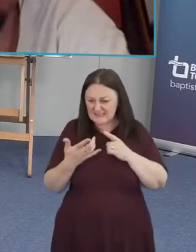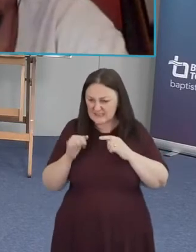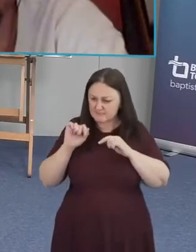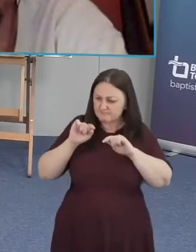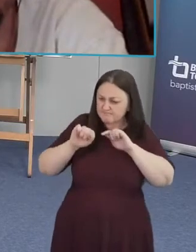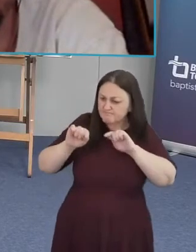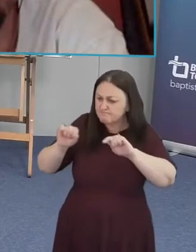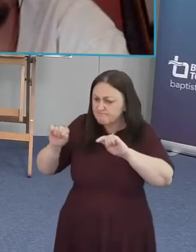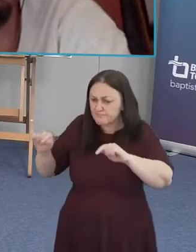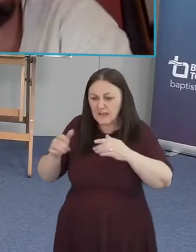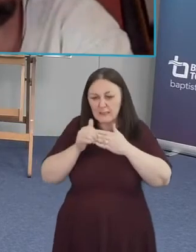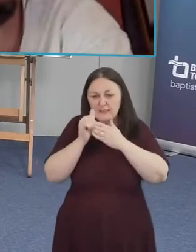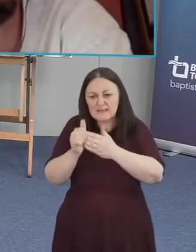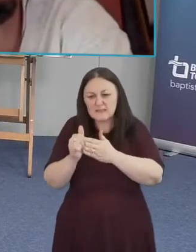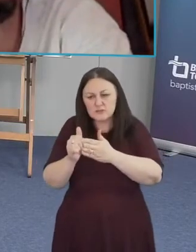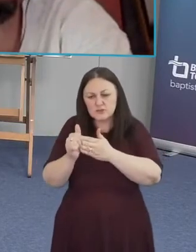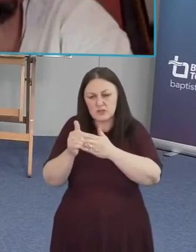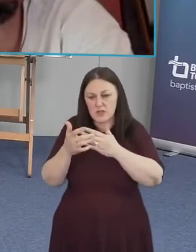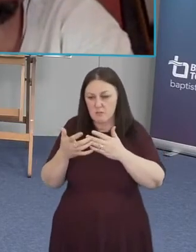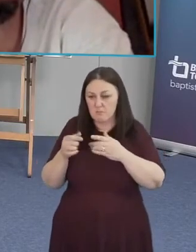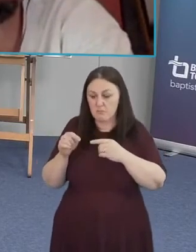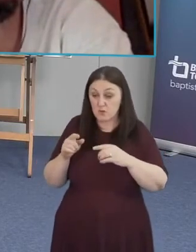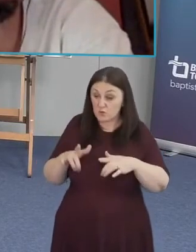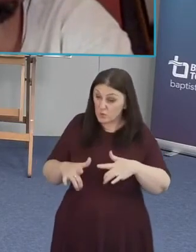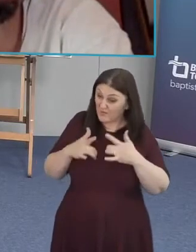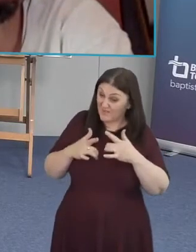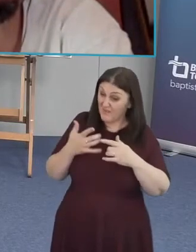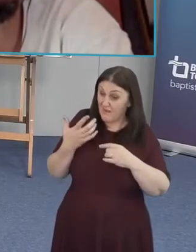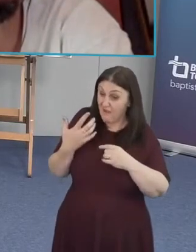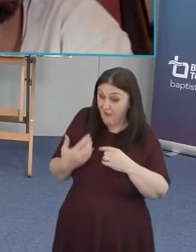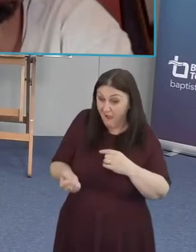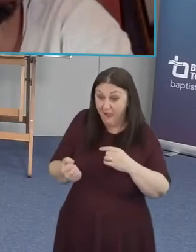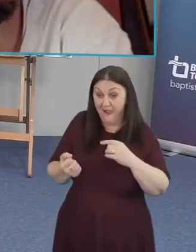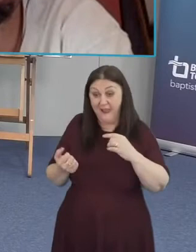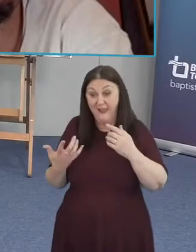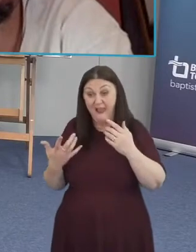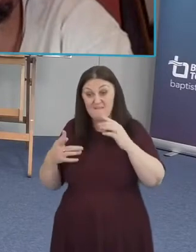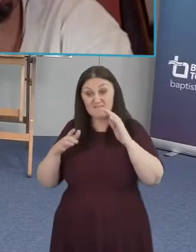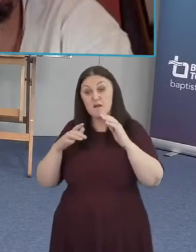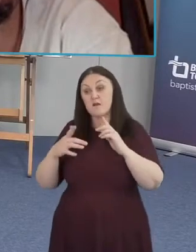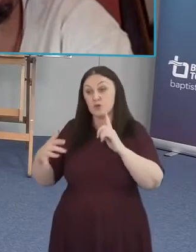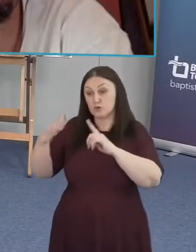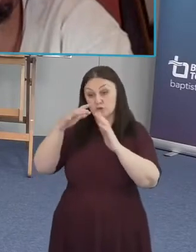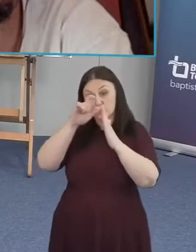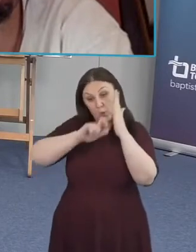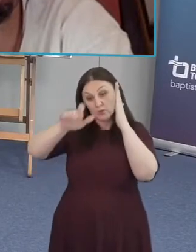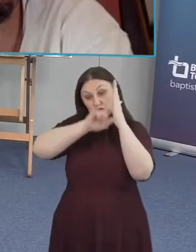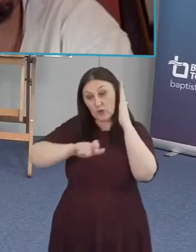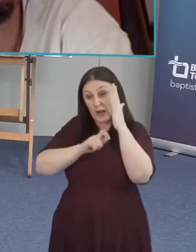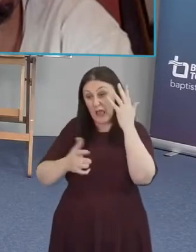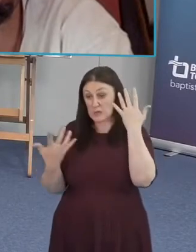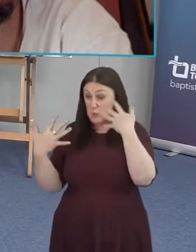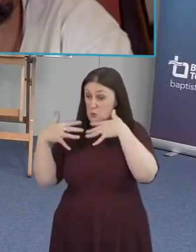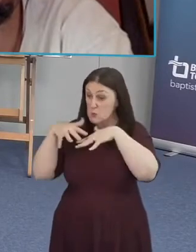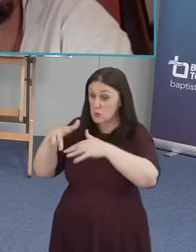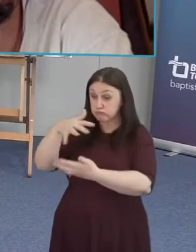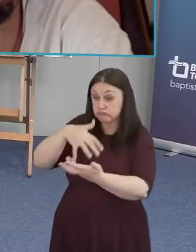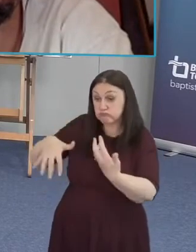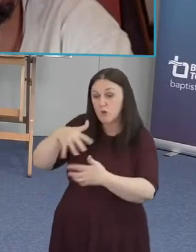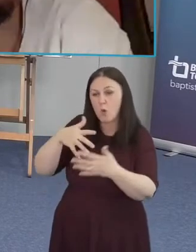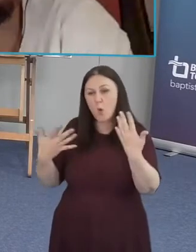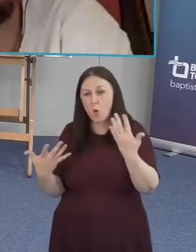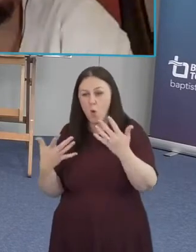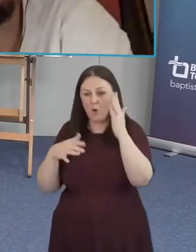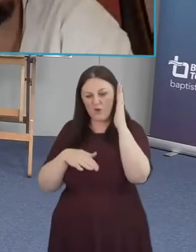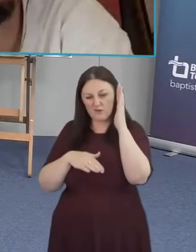said in your community do you feel that there is a genuine integration of social class or do the educated middle classes still